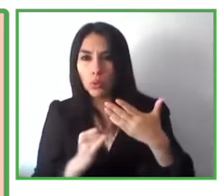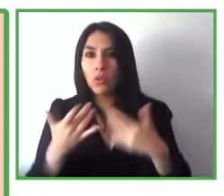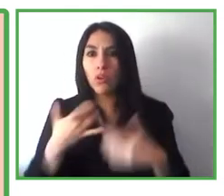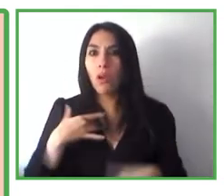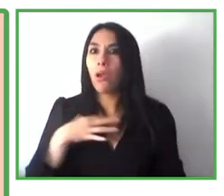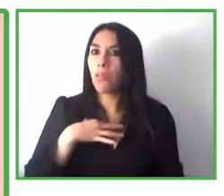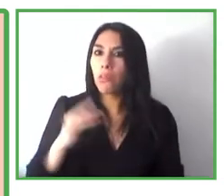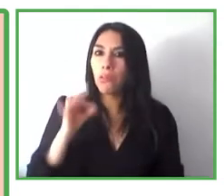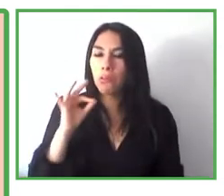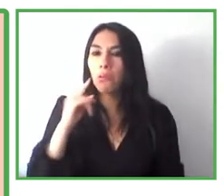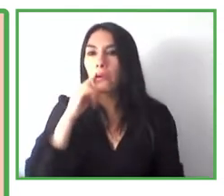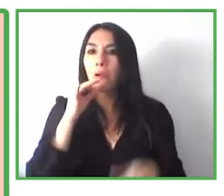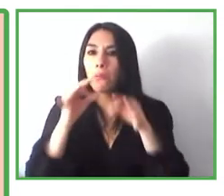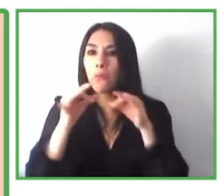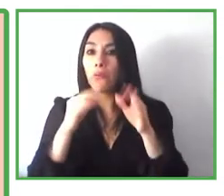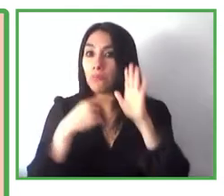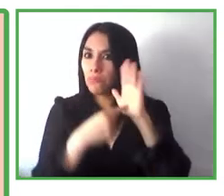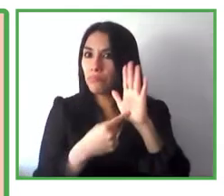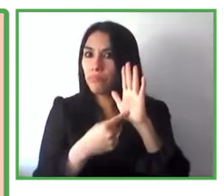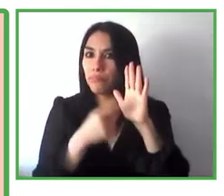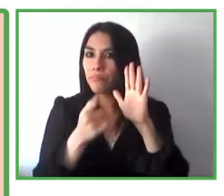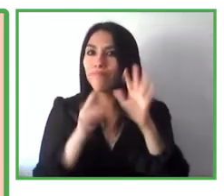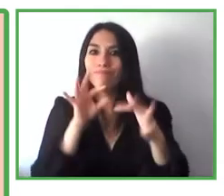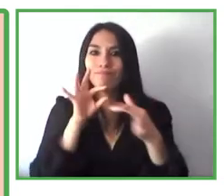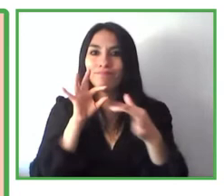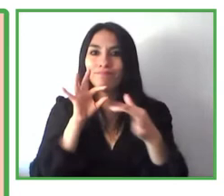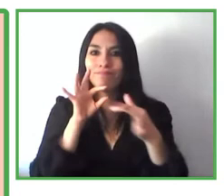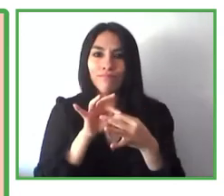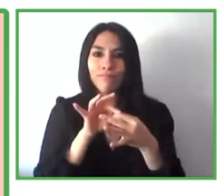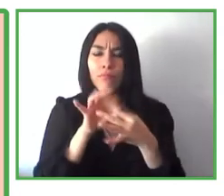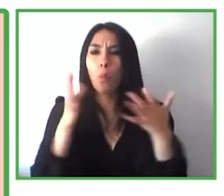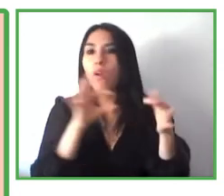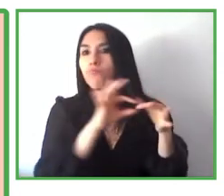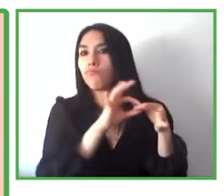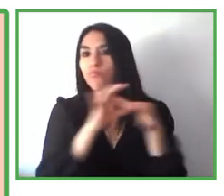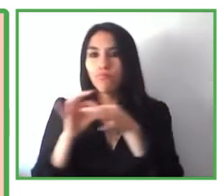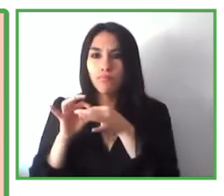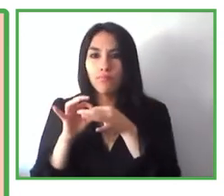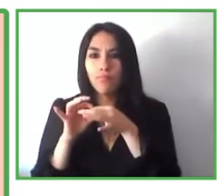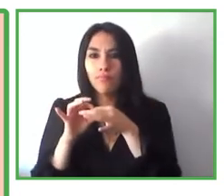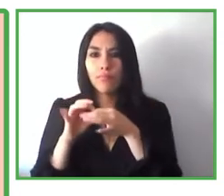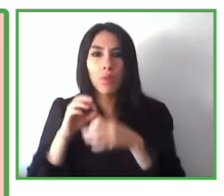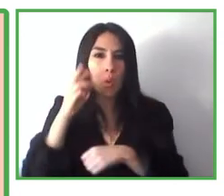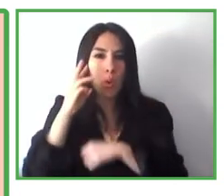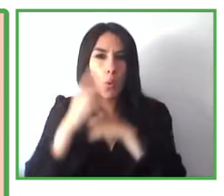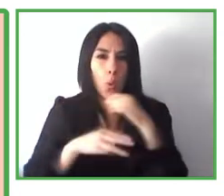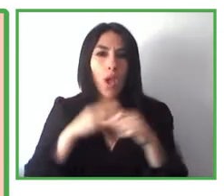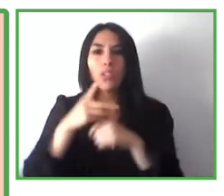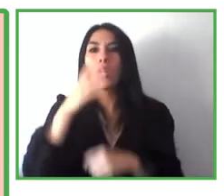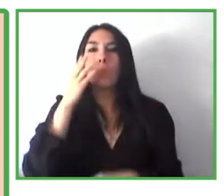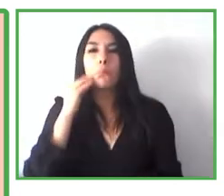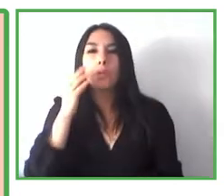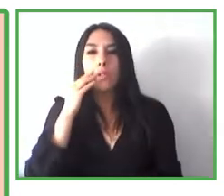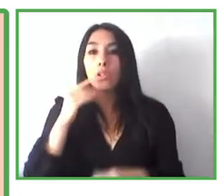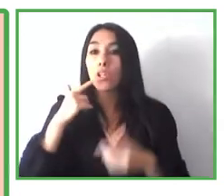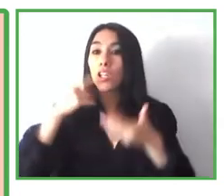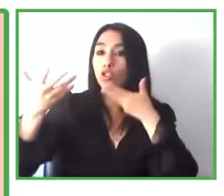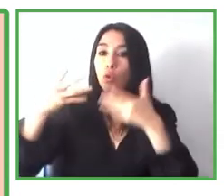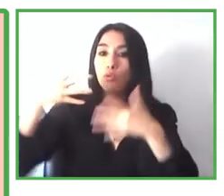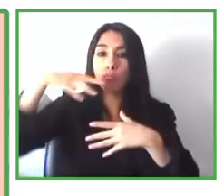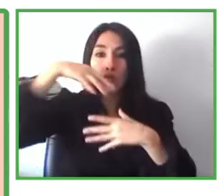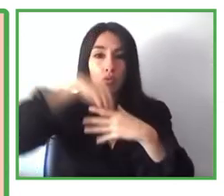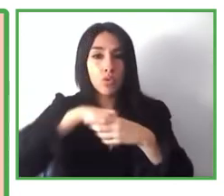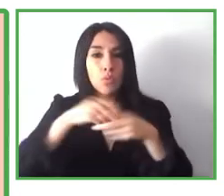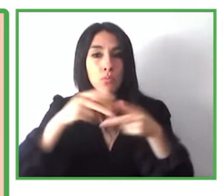like to say that this necessarily means to shape experiences and relationships within that space